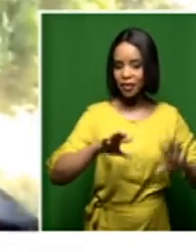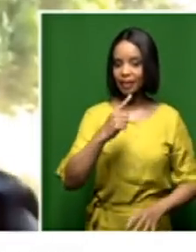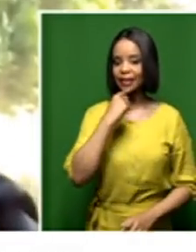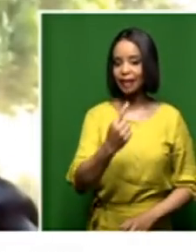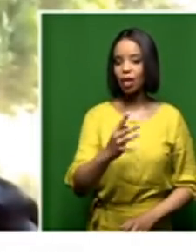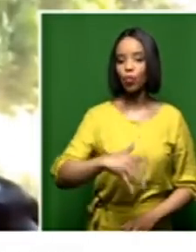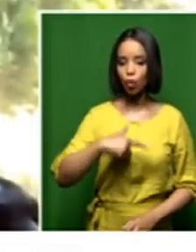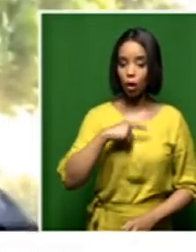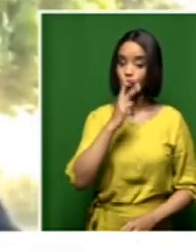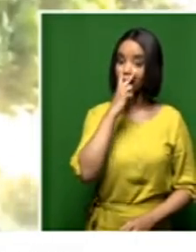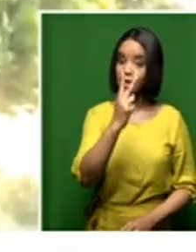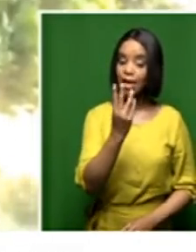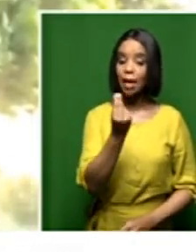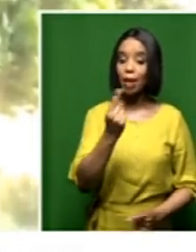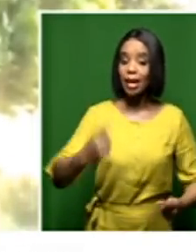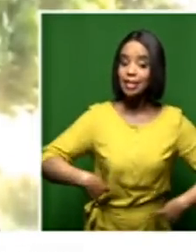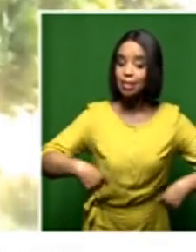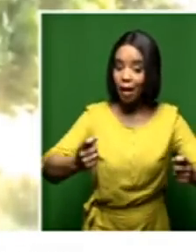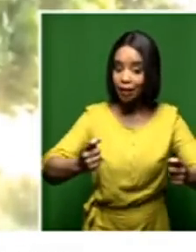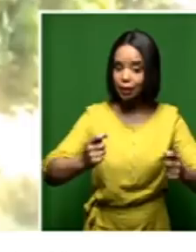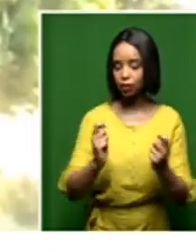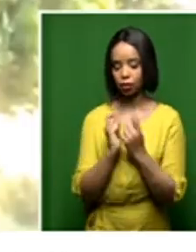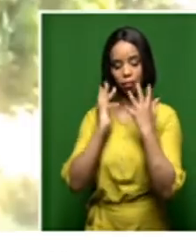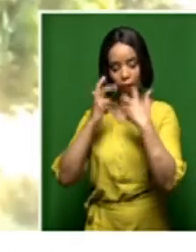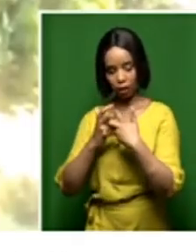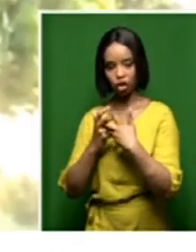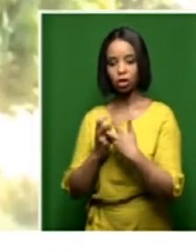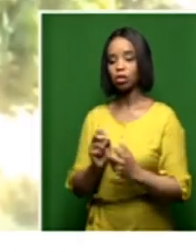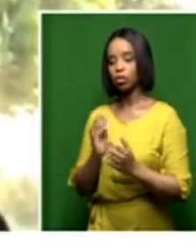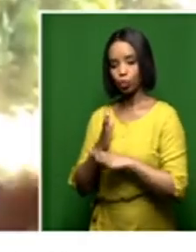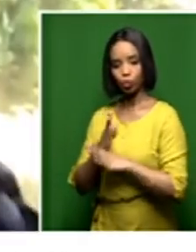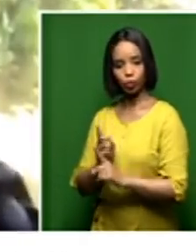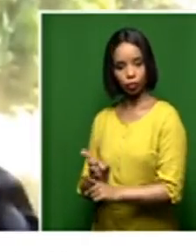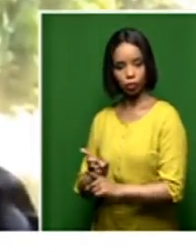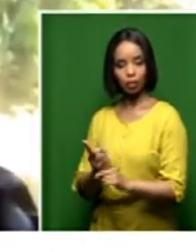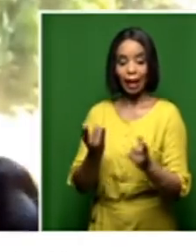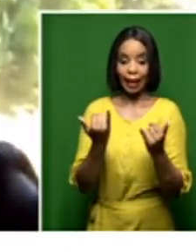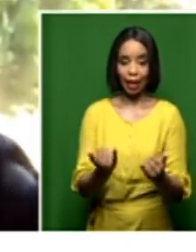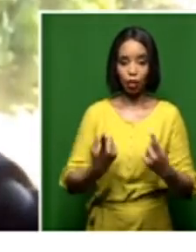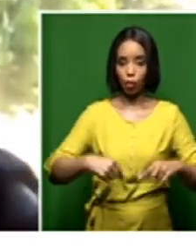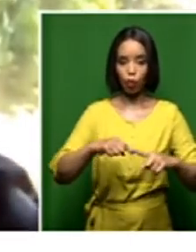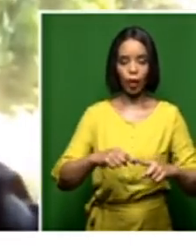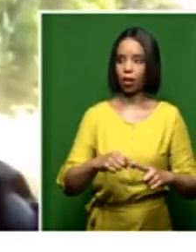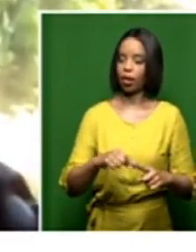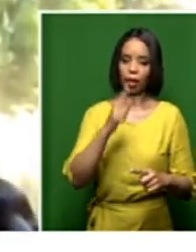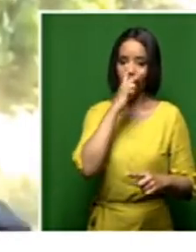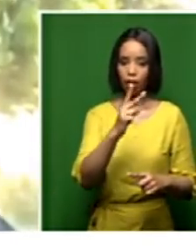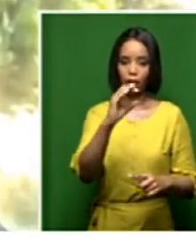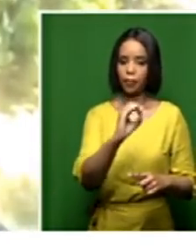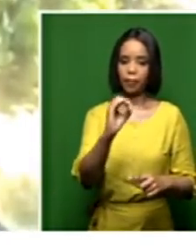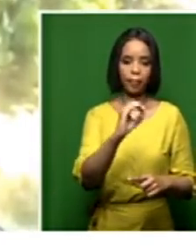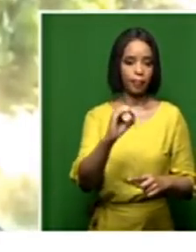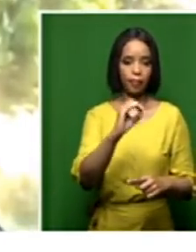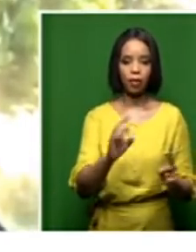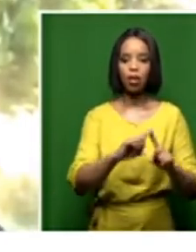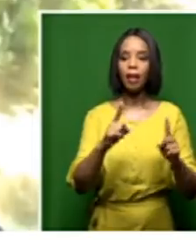for money spent. Up to now, we have not seen that except being assured of processes. But